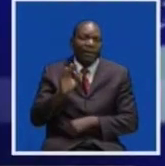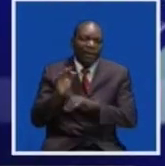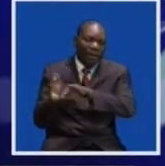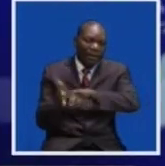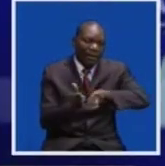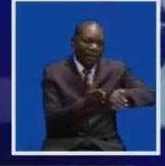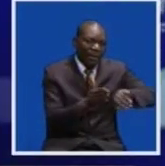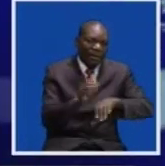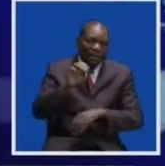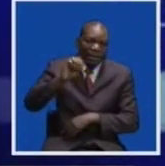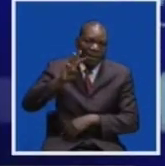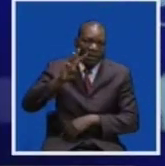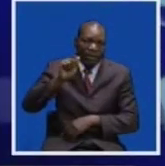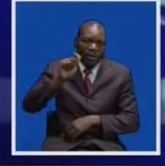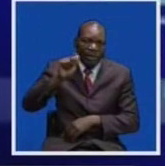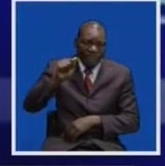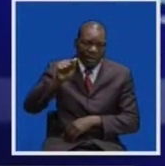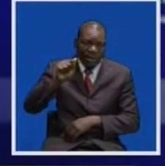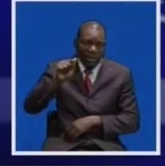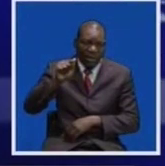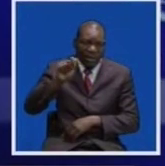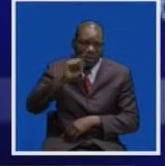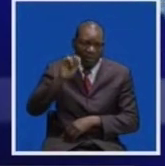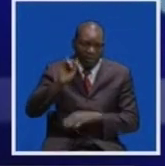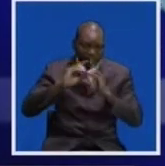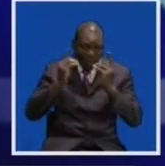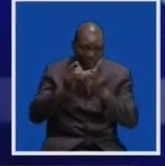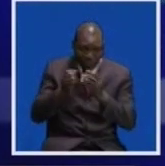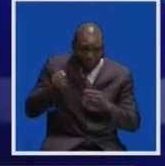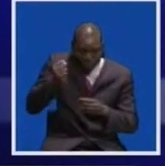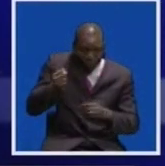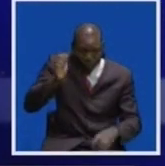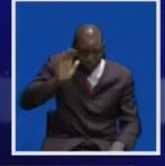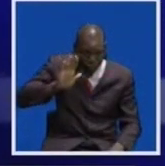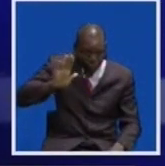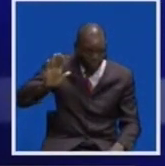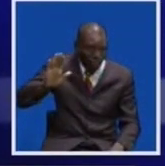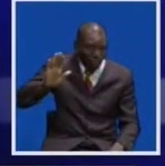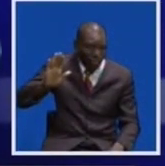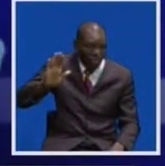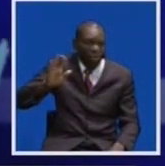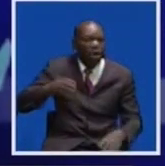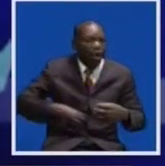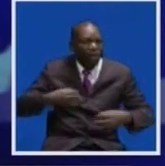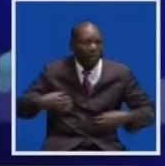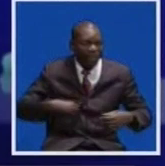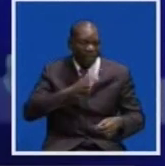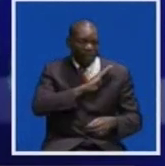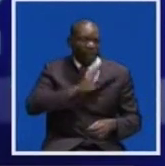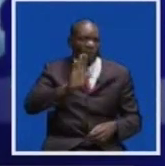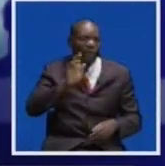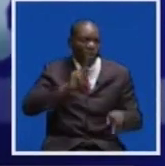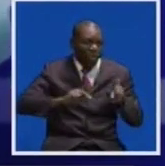Chief Mwata Ishma of the Lunda people of Zambezi district has expressed sadness over his subjects' behavior during the